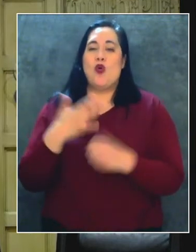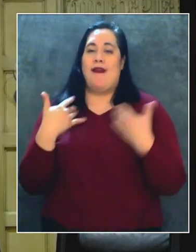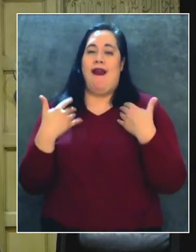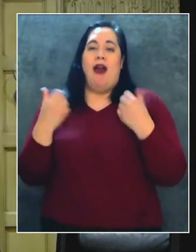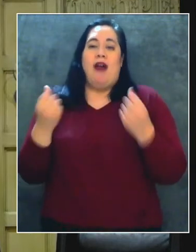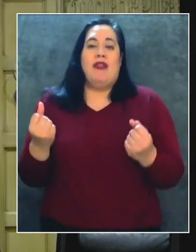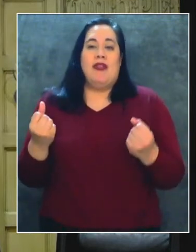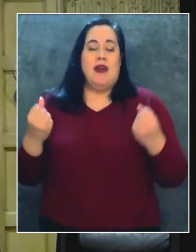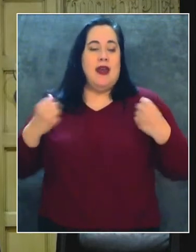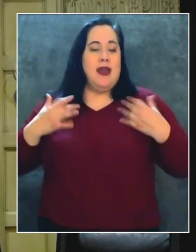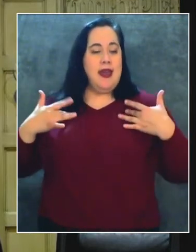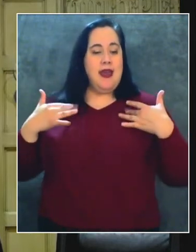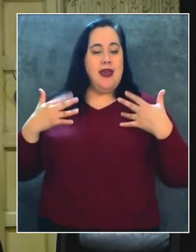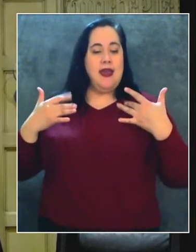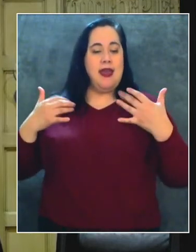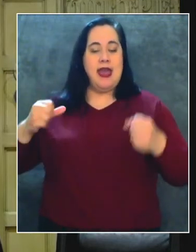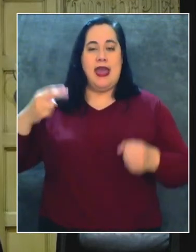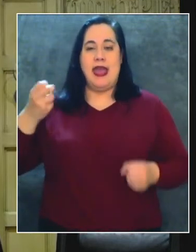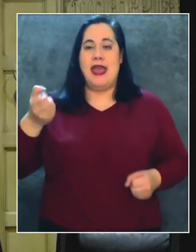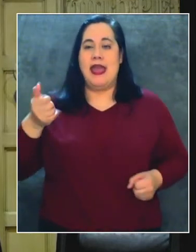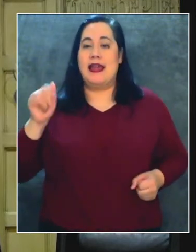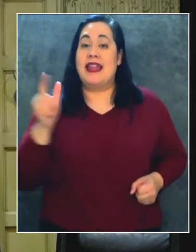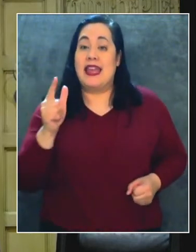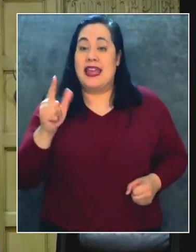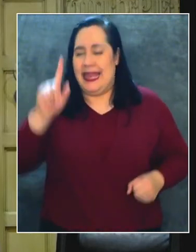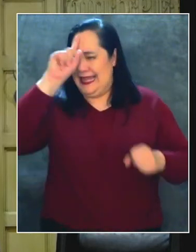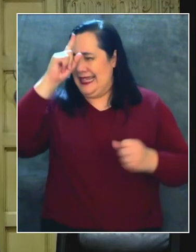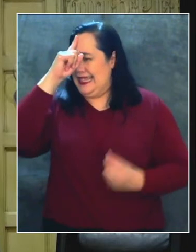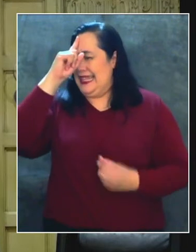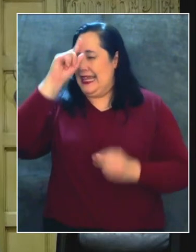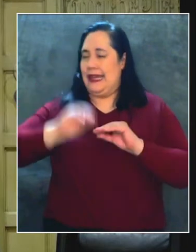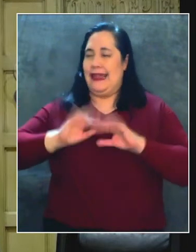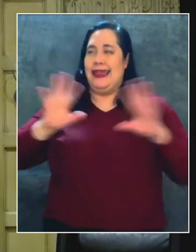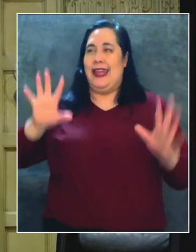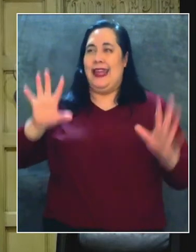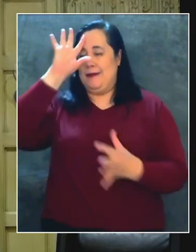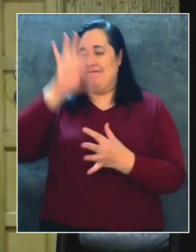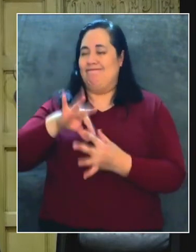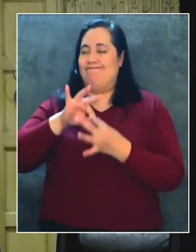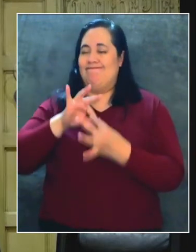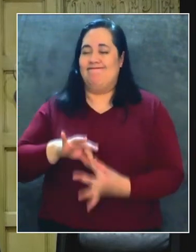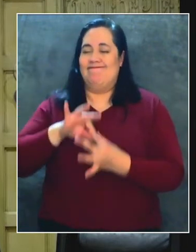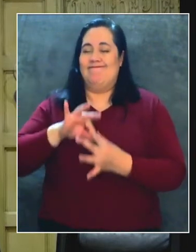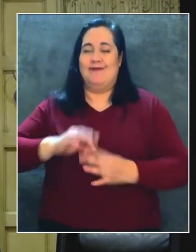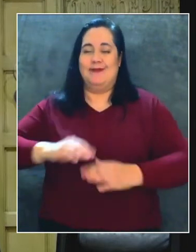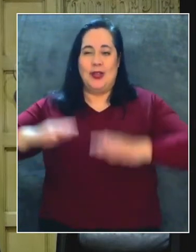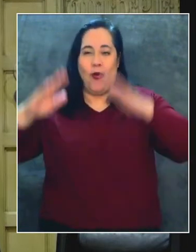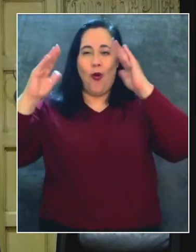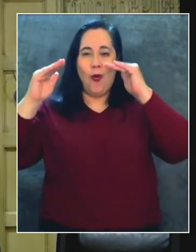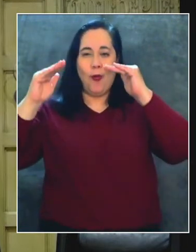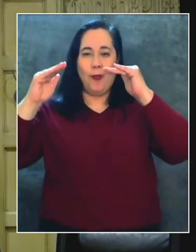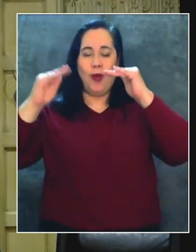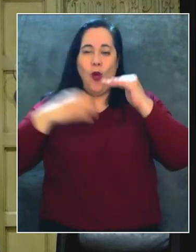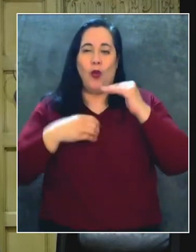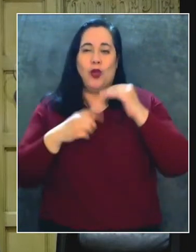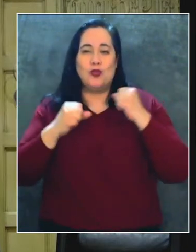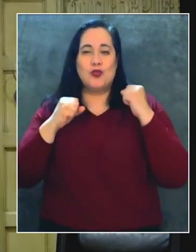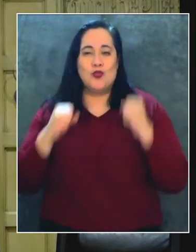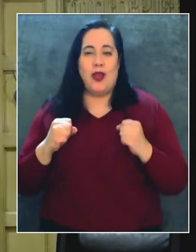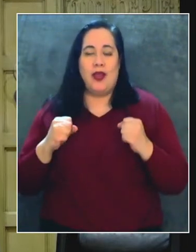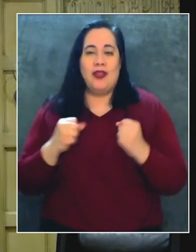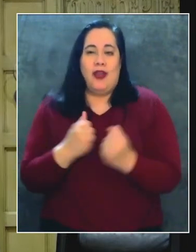recuperación, de sanidad, esperanza y, como siempre, fuerza y amor.